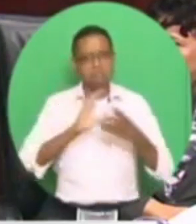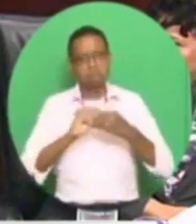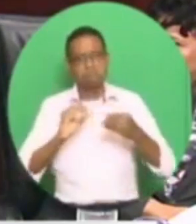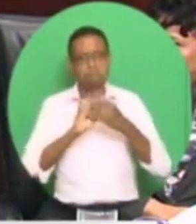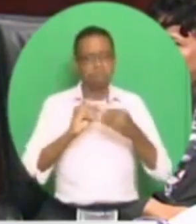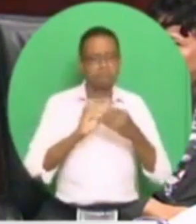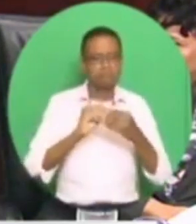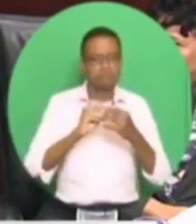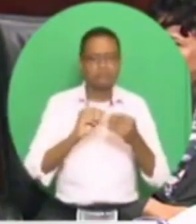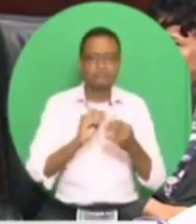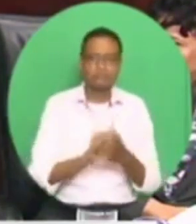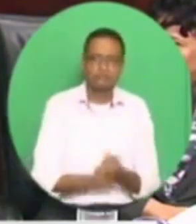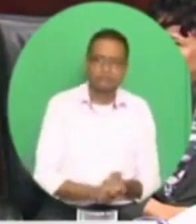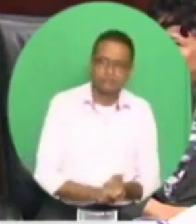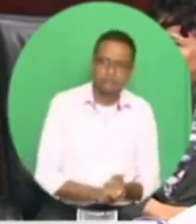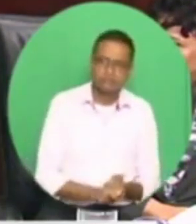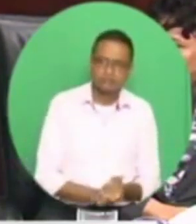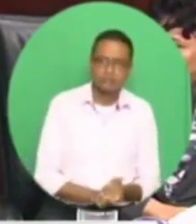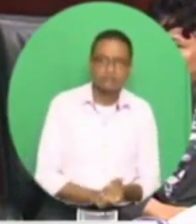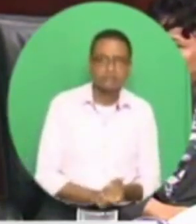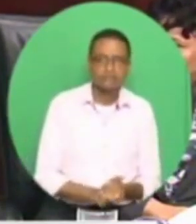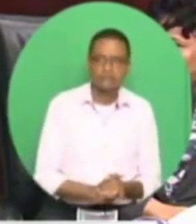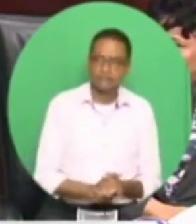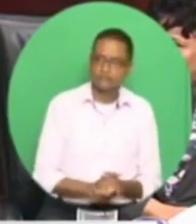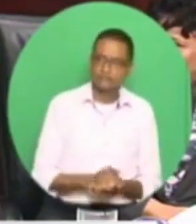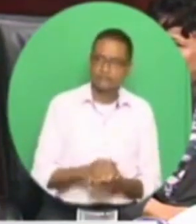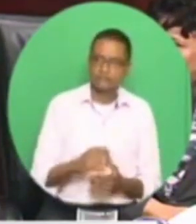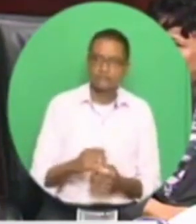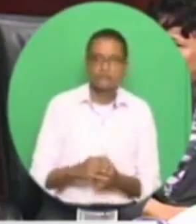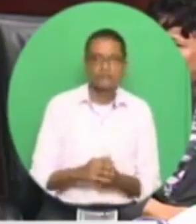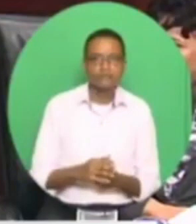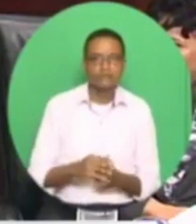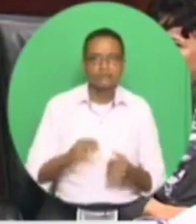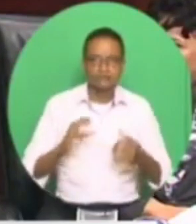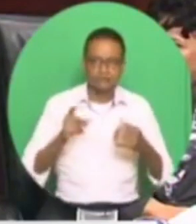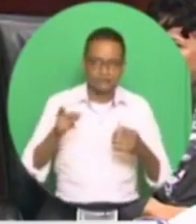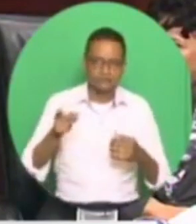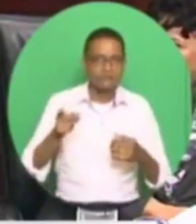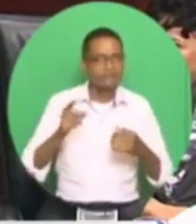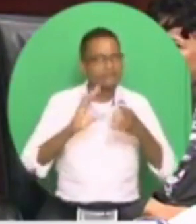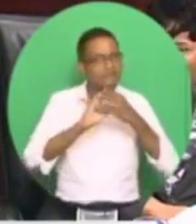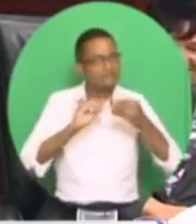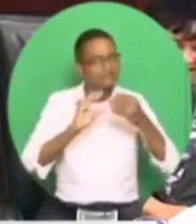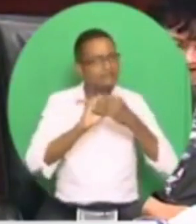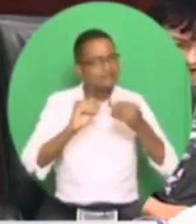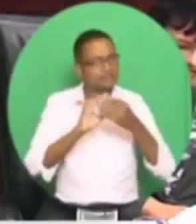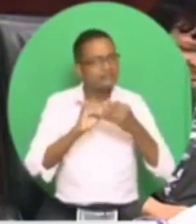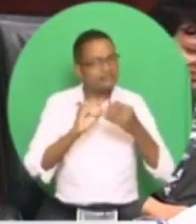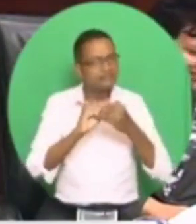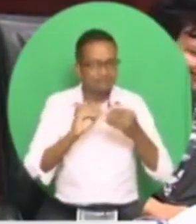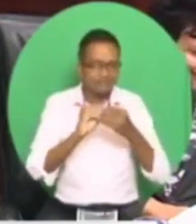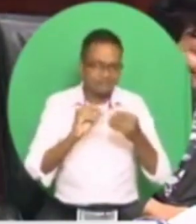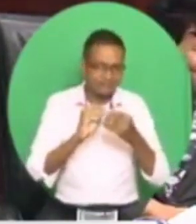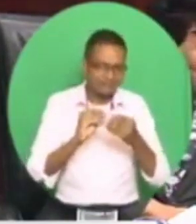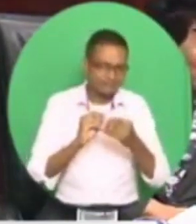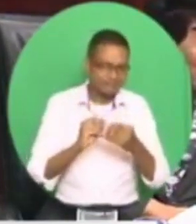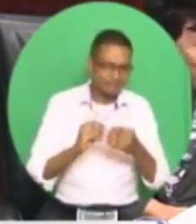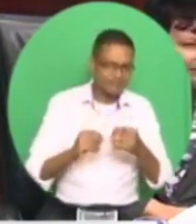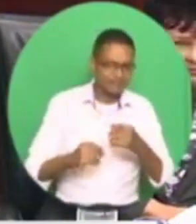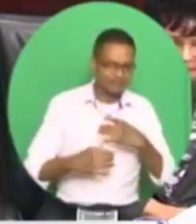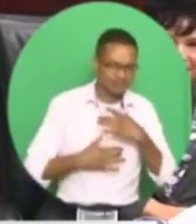Shakespearean. There was something Naipaulian. There was something Cairne Central, Orwellian, about that presentation.